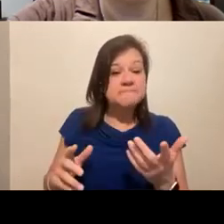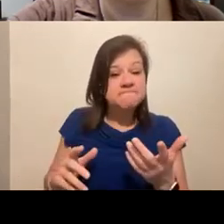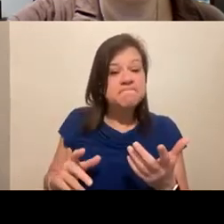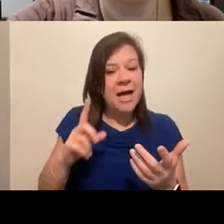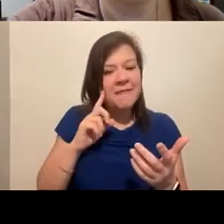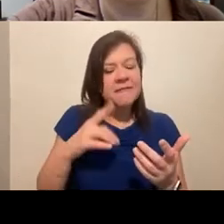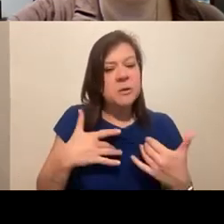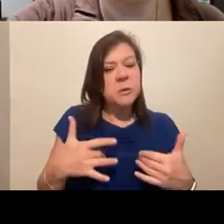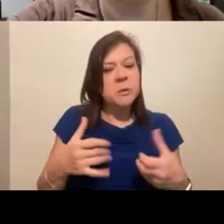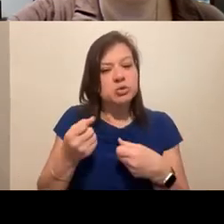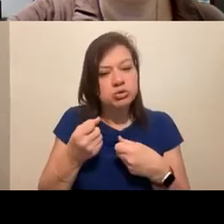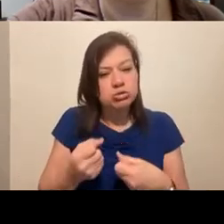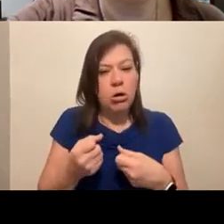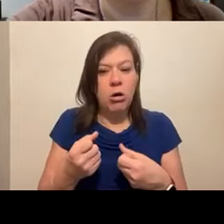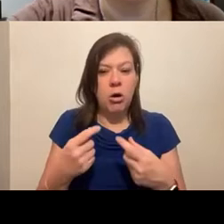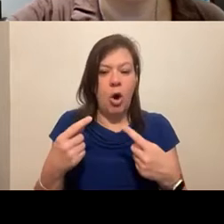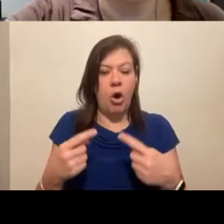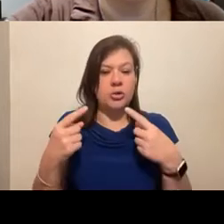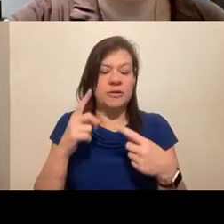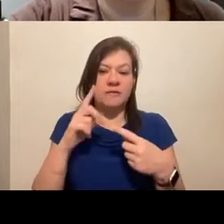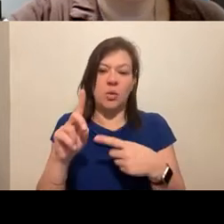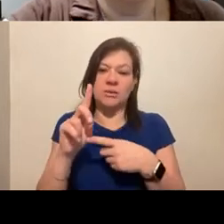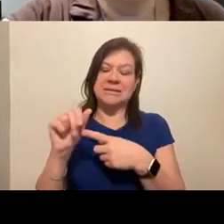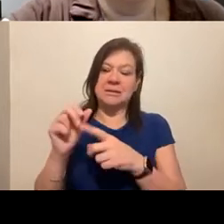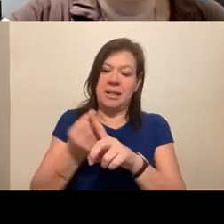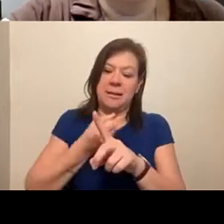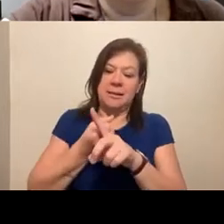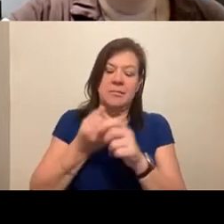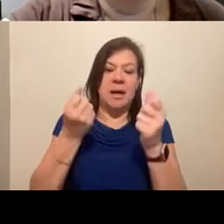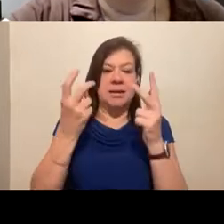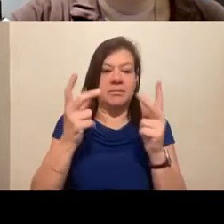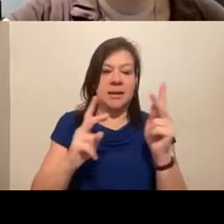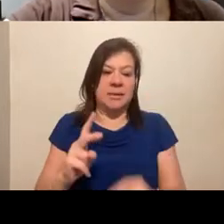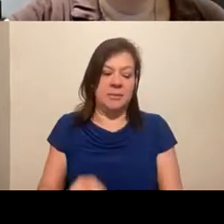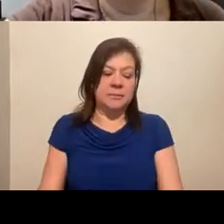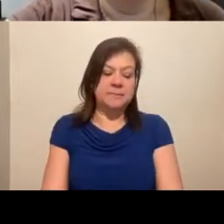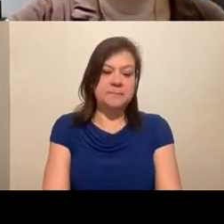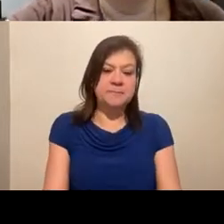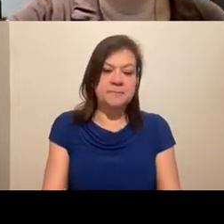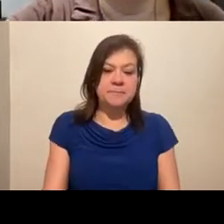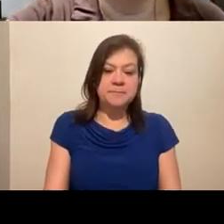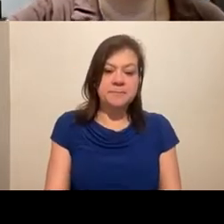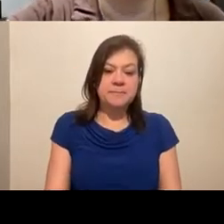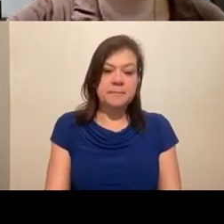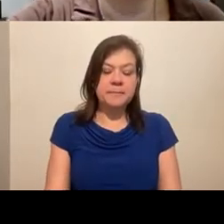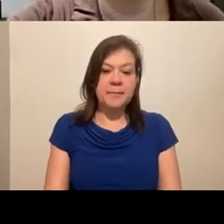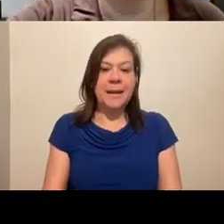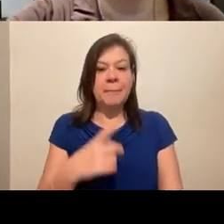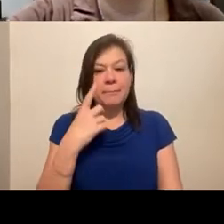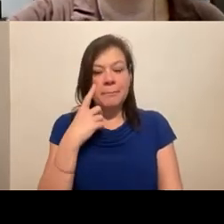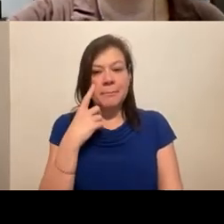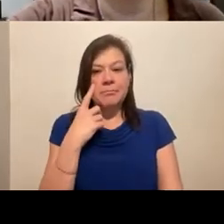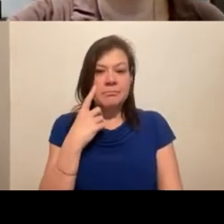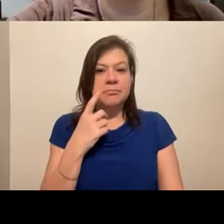argument for disability impacting so many different people, and being a really kind of